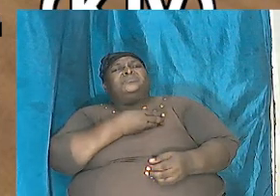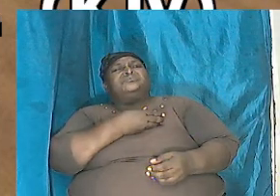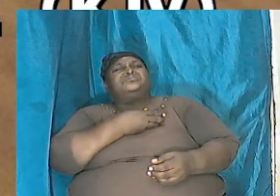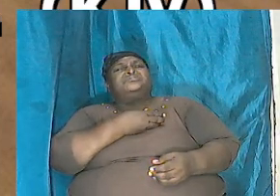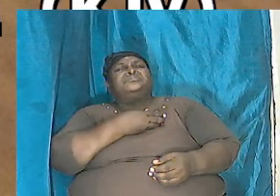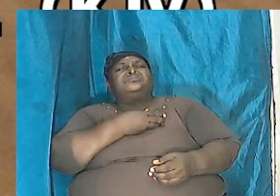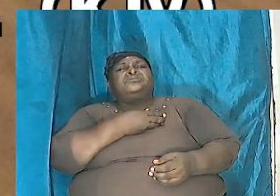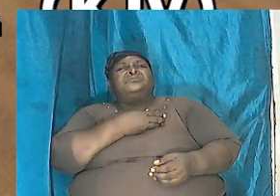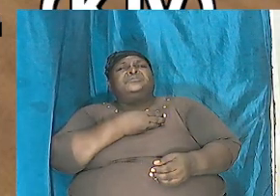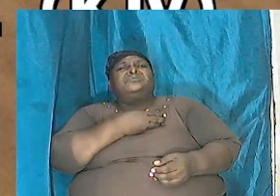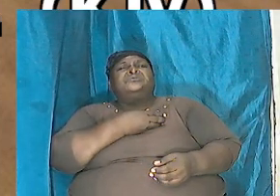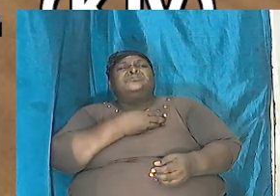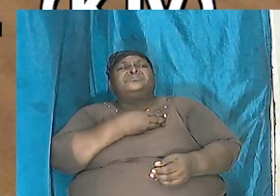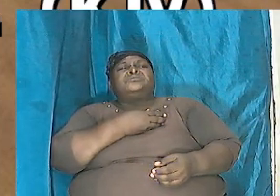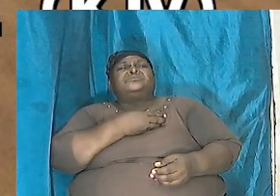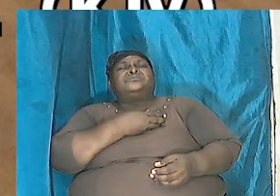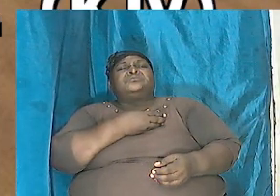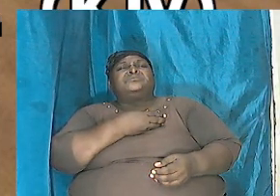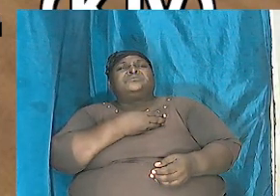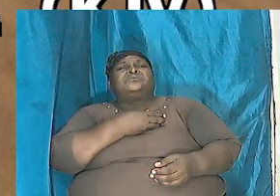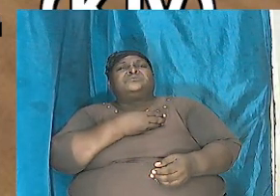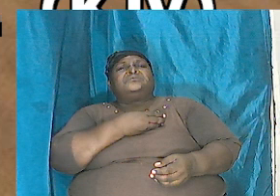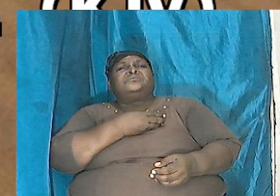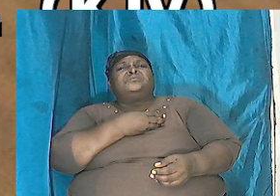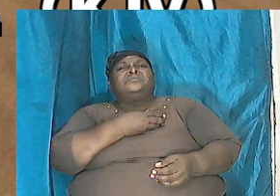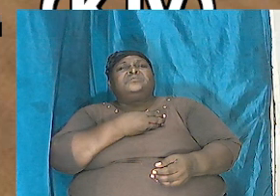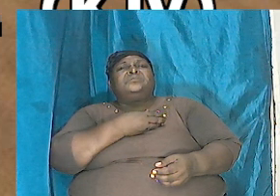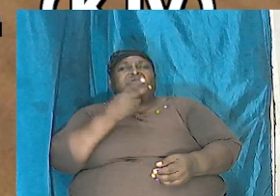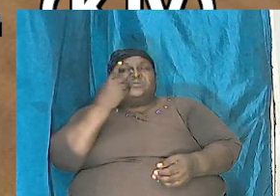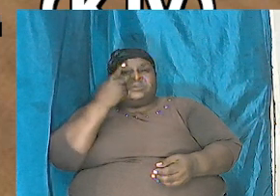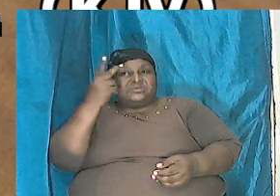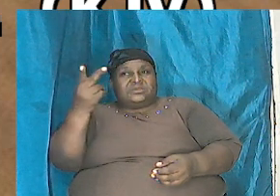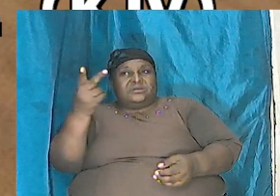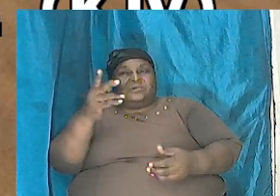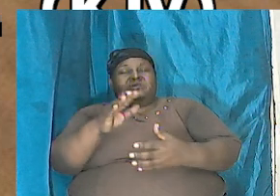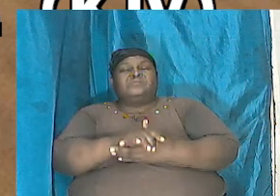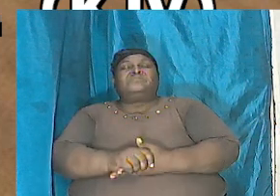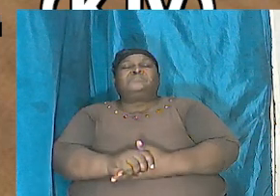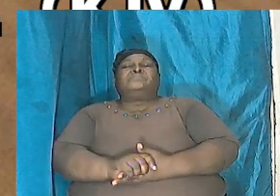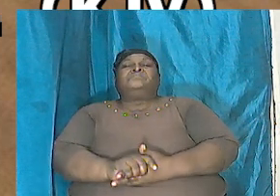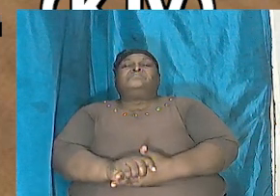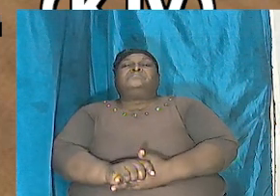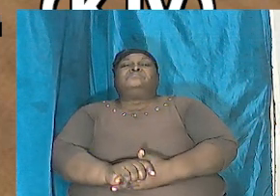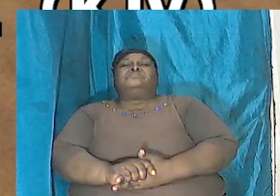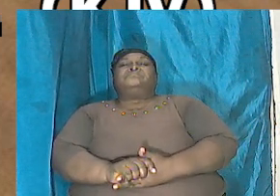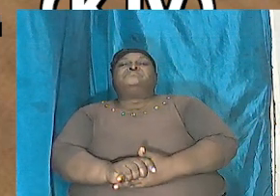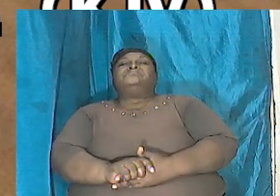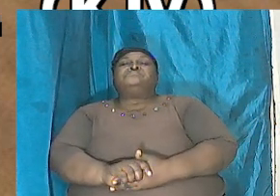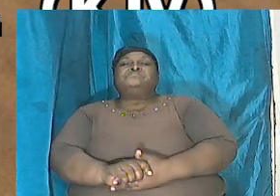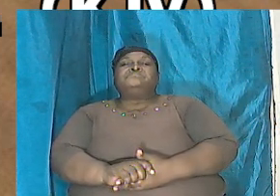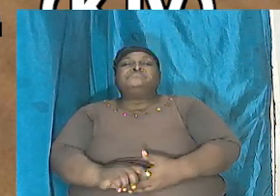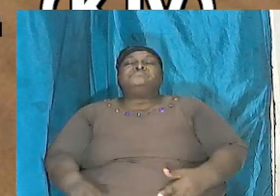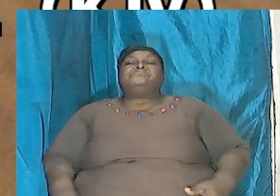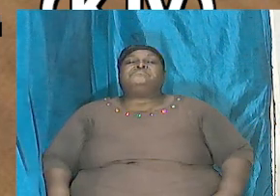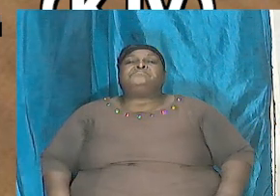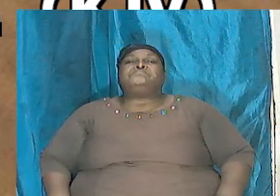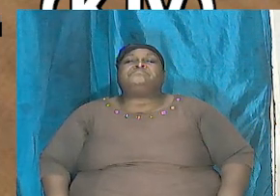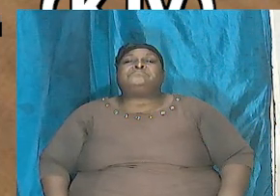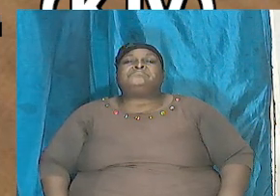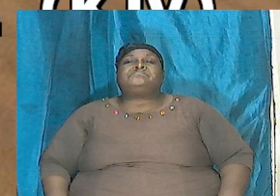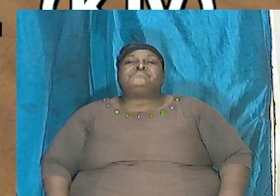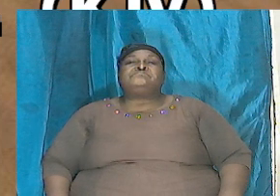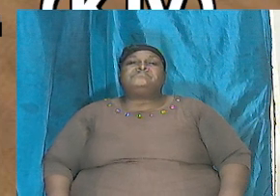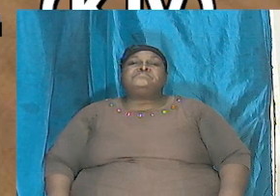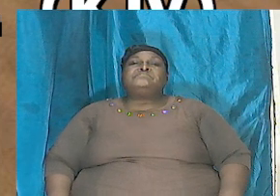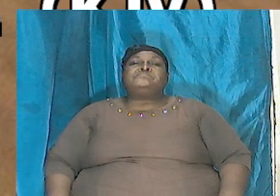literally wanted us to see that I'm going to gear up now to close